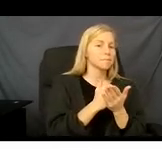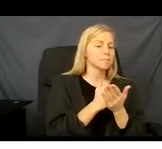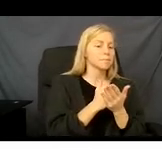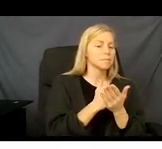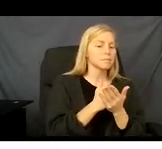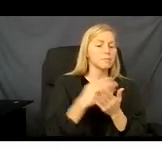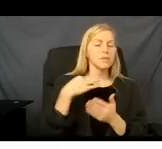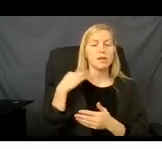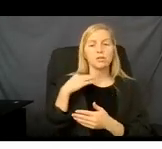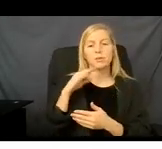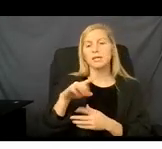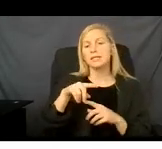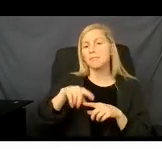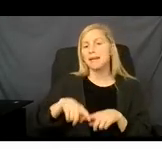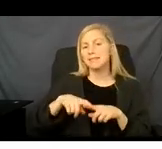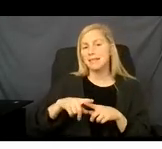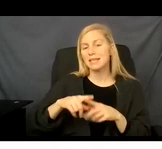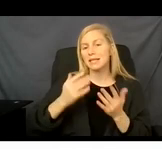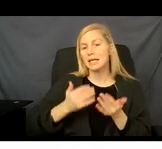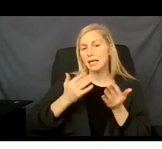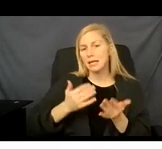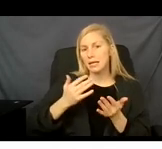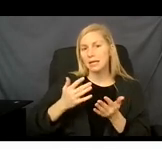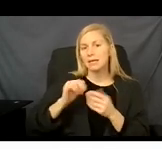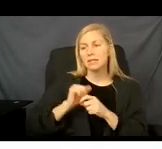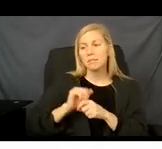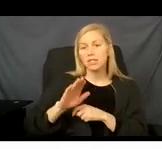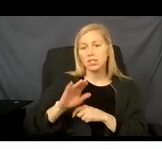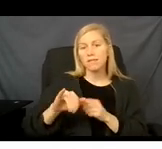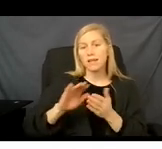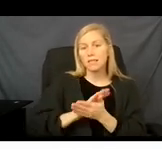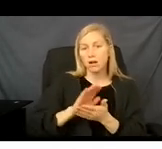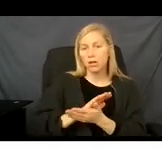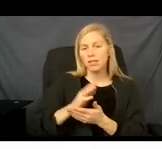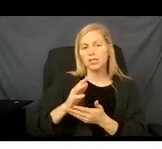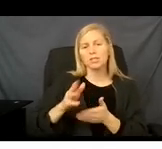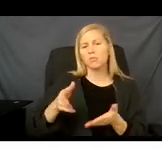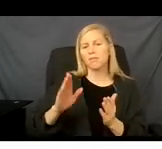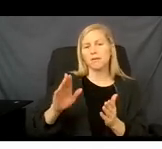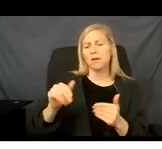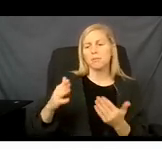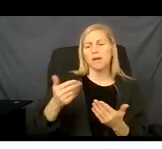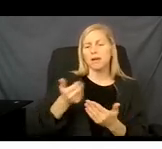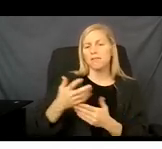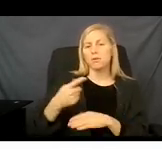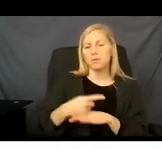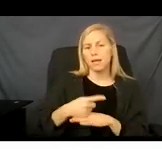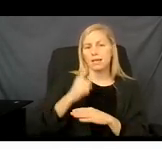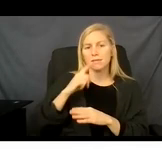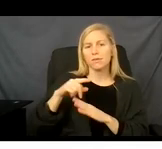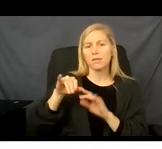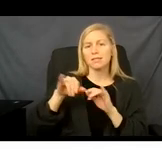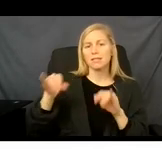the submission of that document, just give a few days for the system to automatically delete that